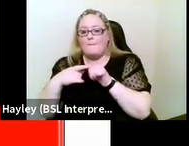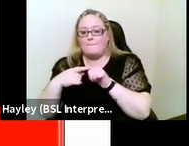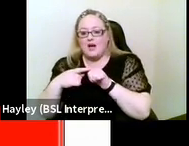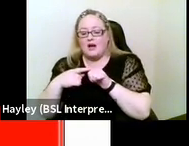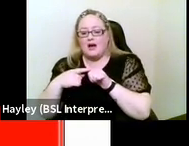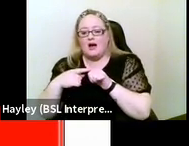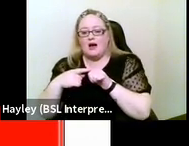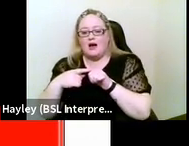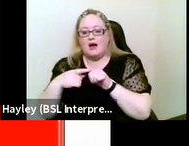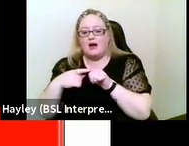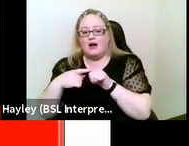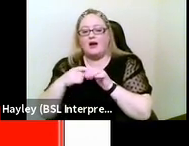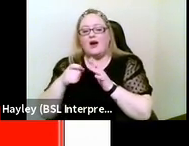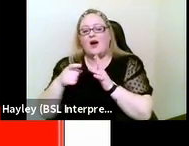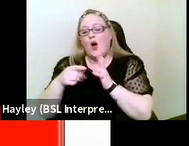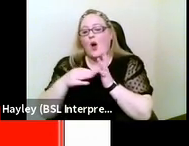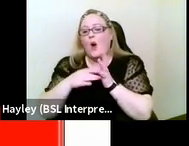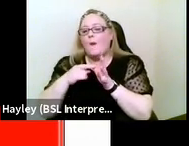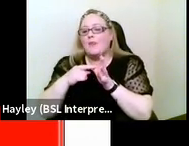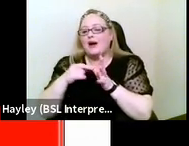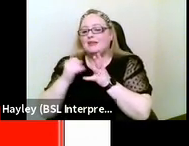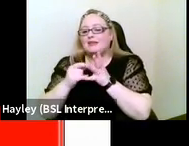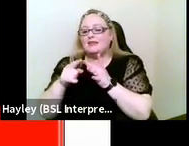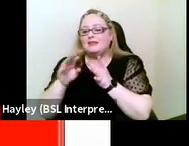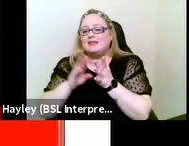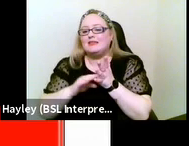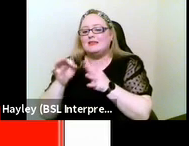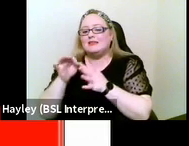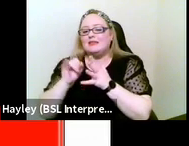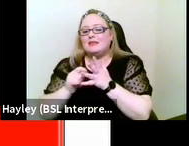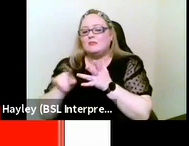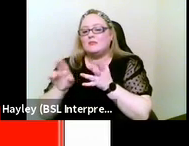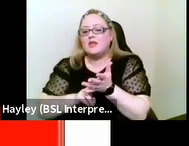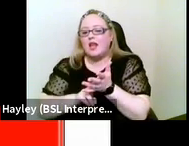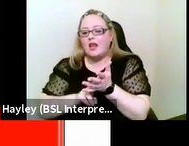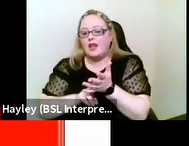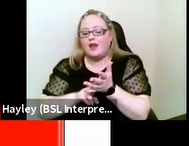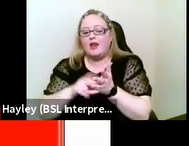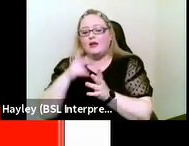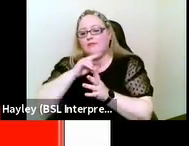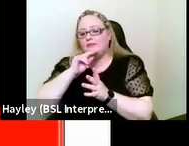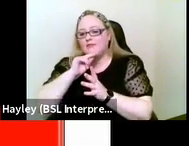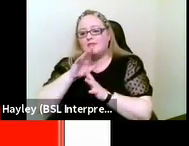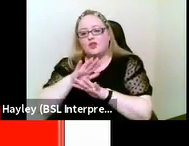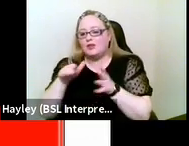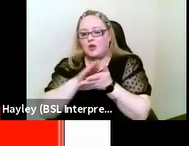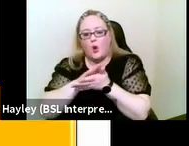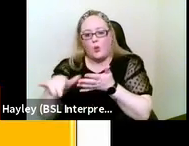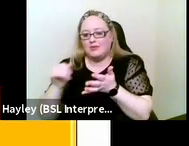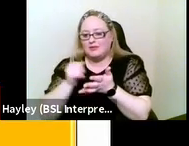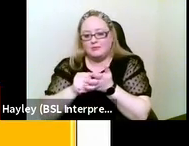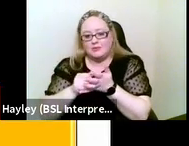Omer Simpson, not Homer Simpson, who is somebody entirely different. Next slide, please.